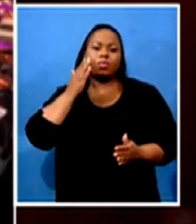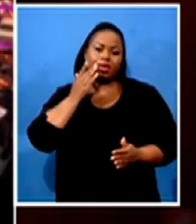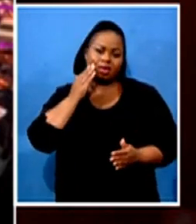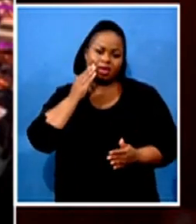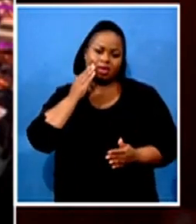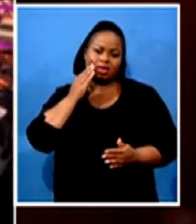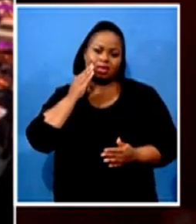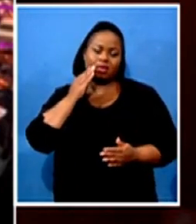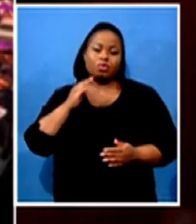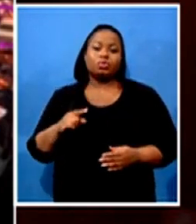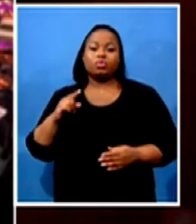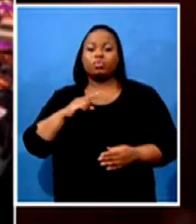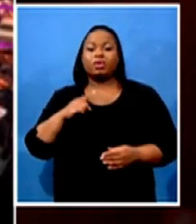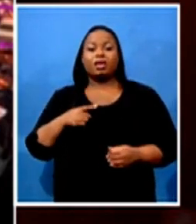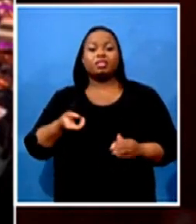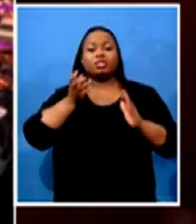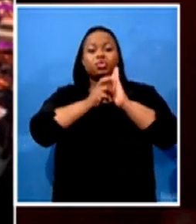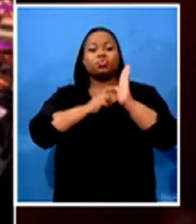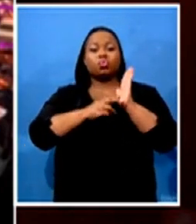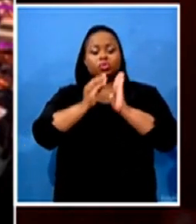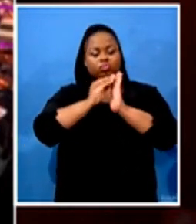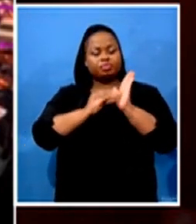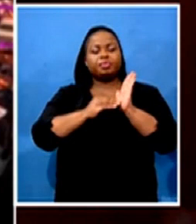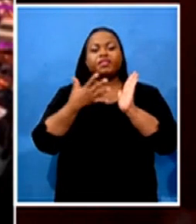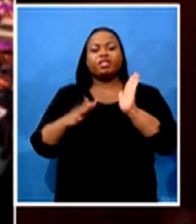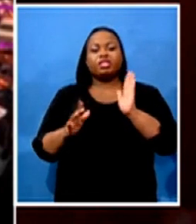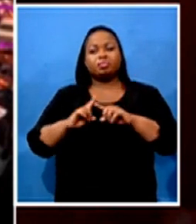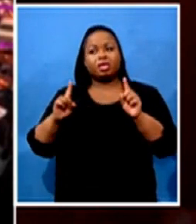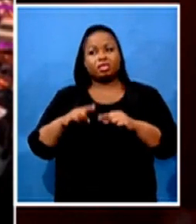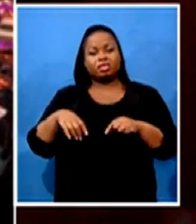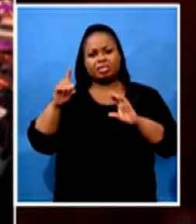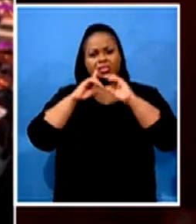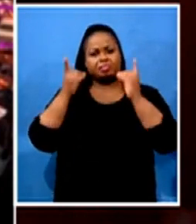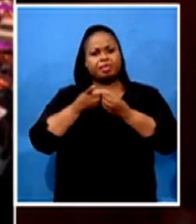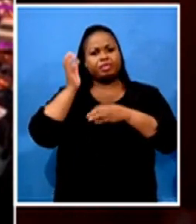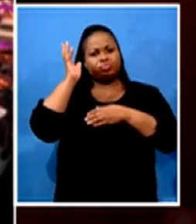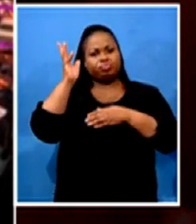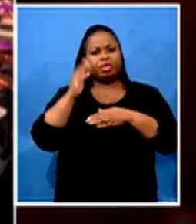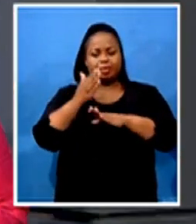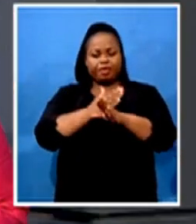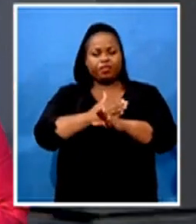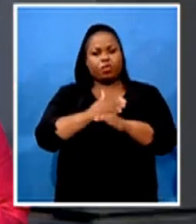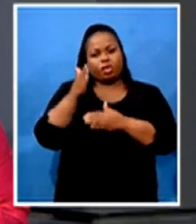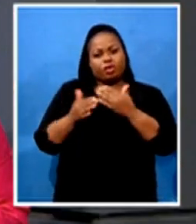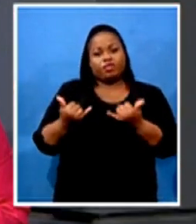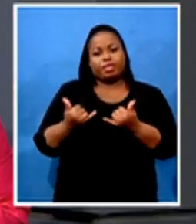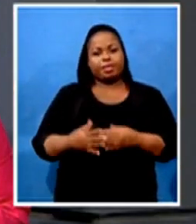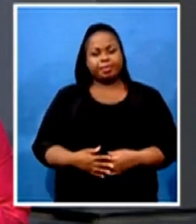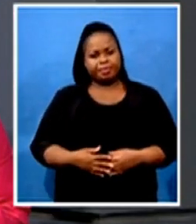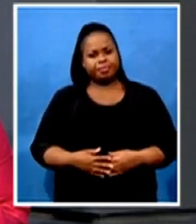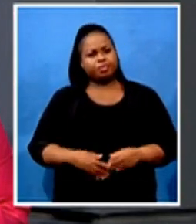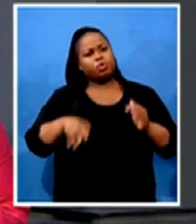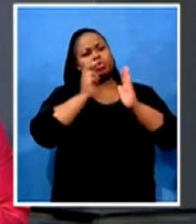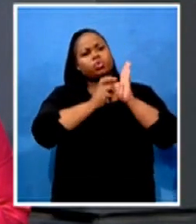and that we are assured that the department will address us before we the business today. What are some of those regulations and protocols that you